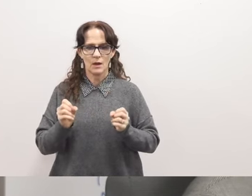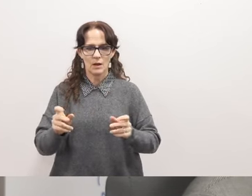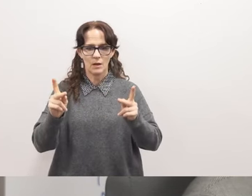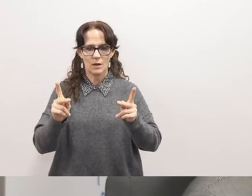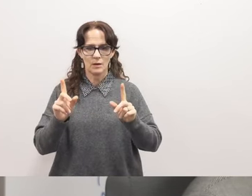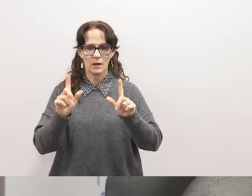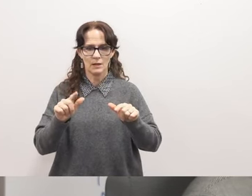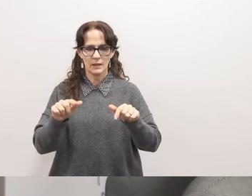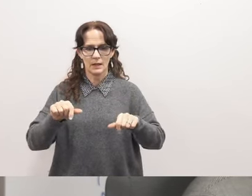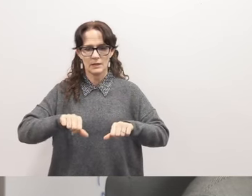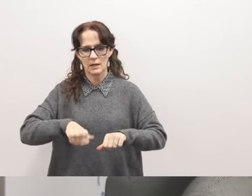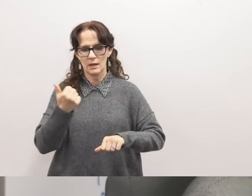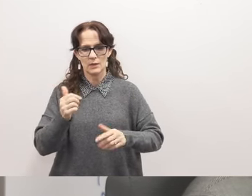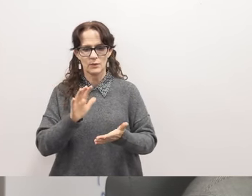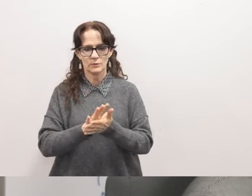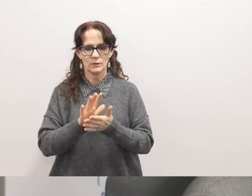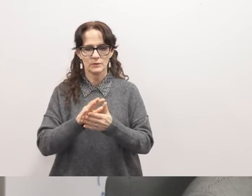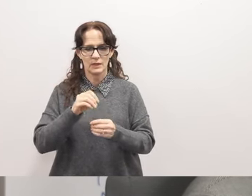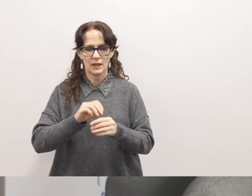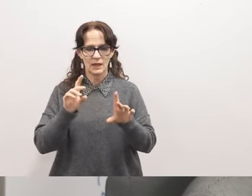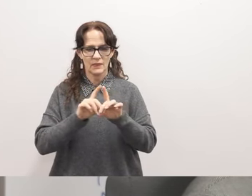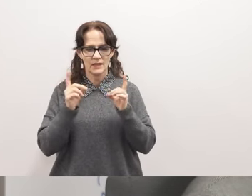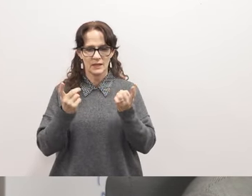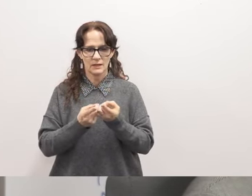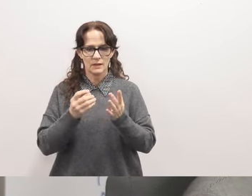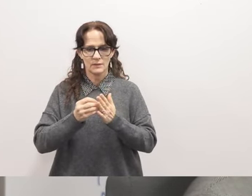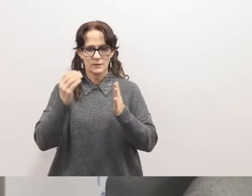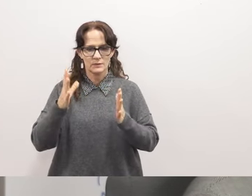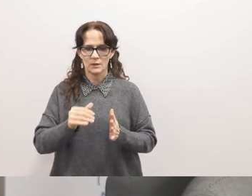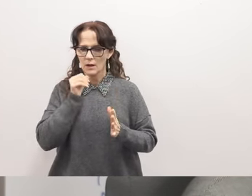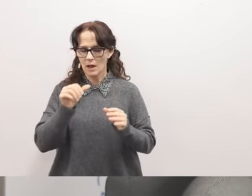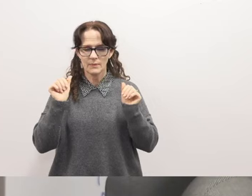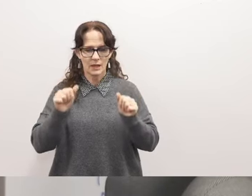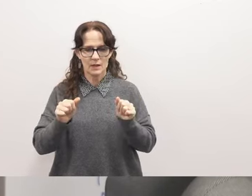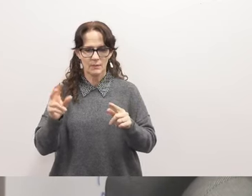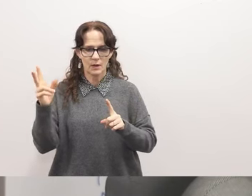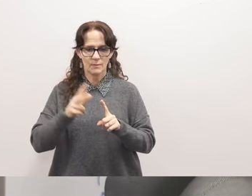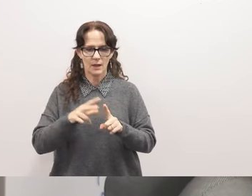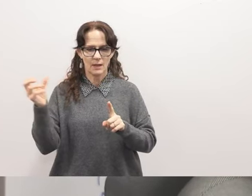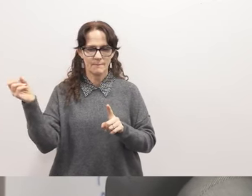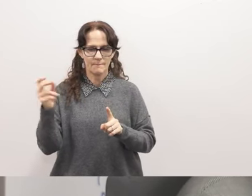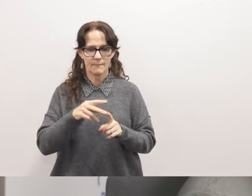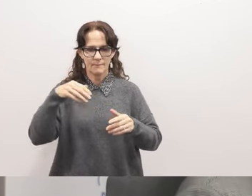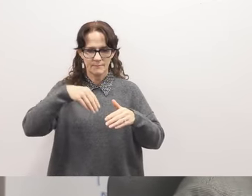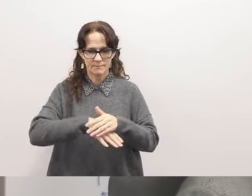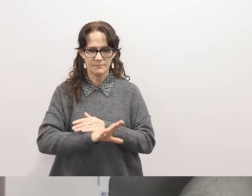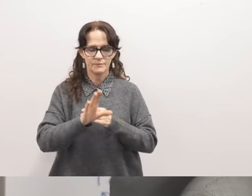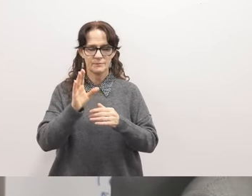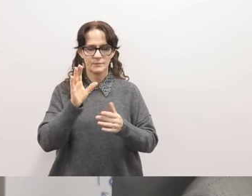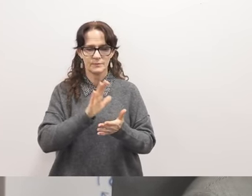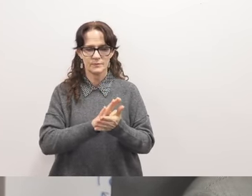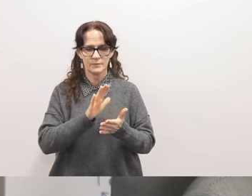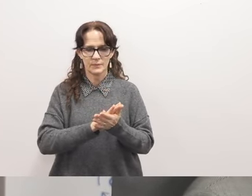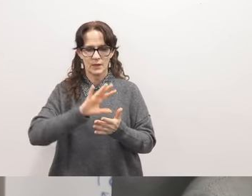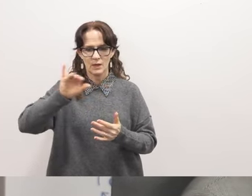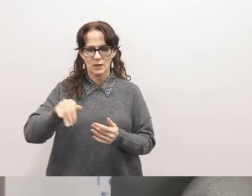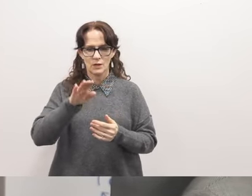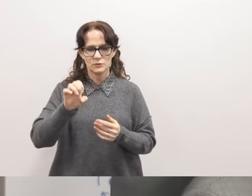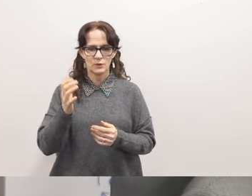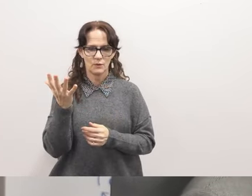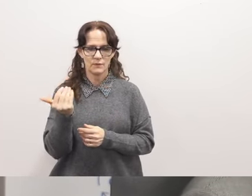to attend another school within the district the students will not be eligible to apply for readmission until after june 15th